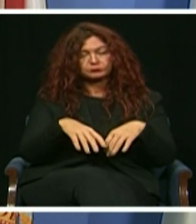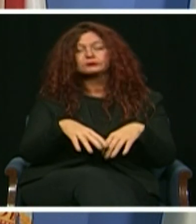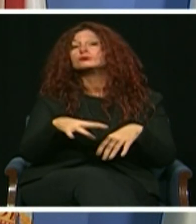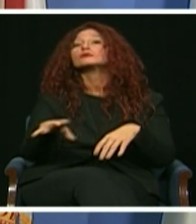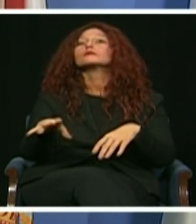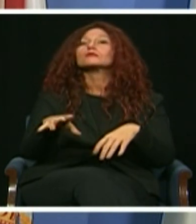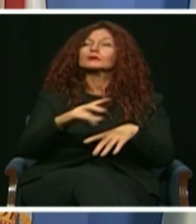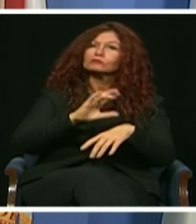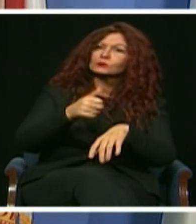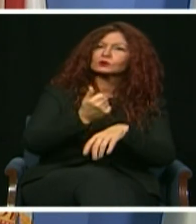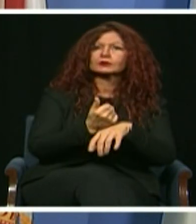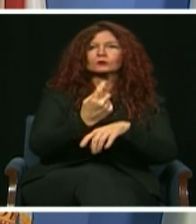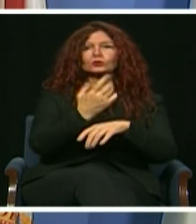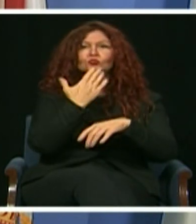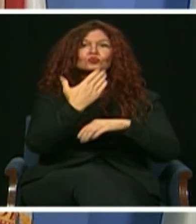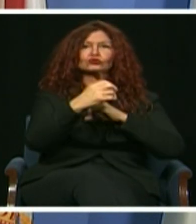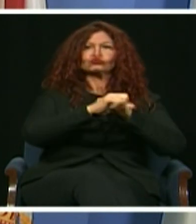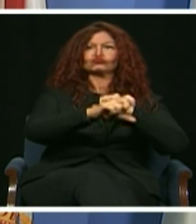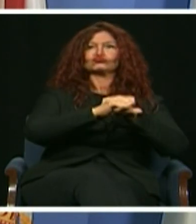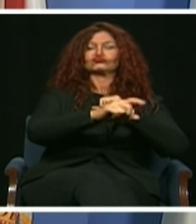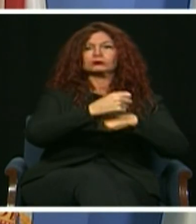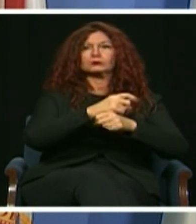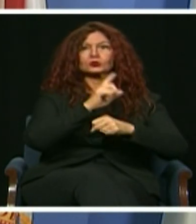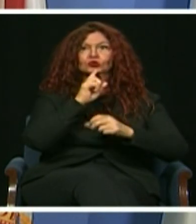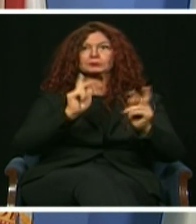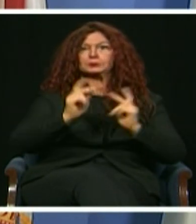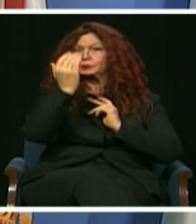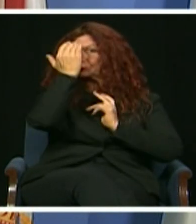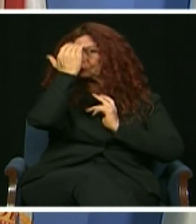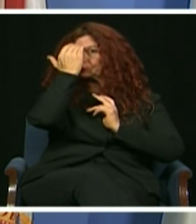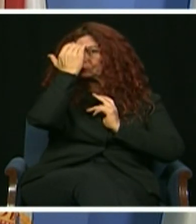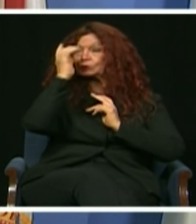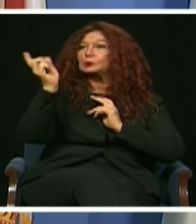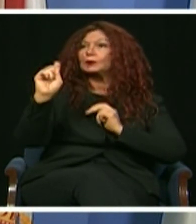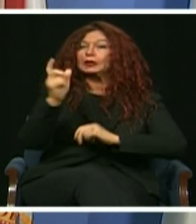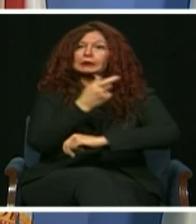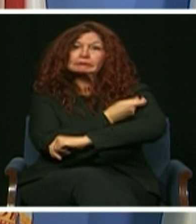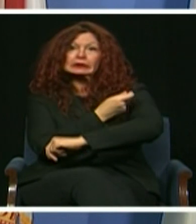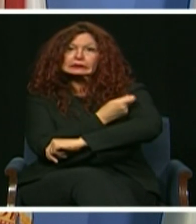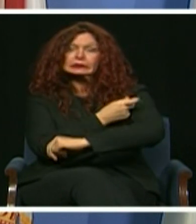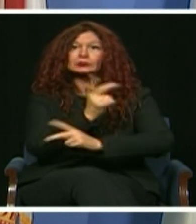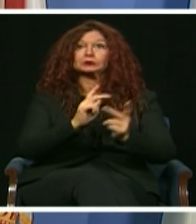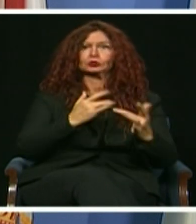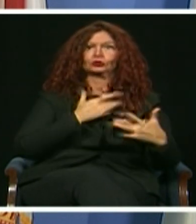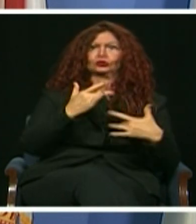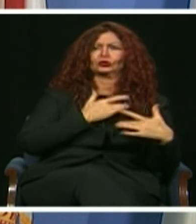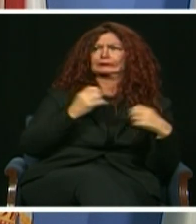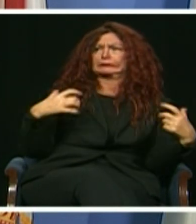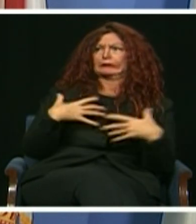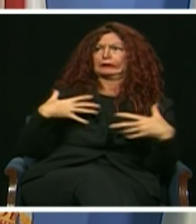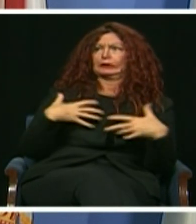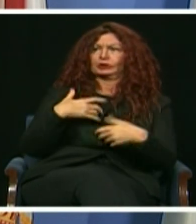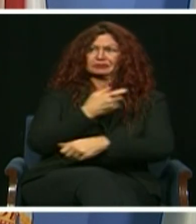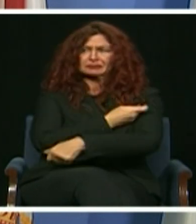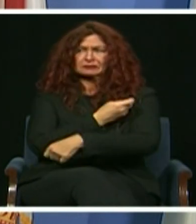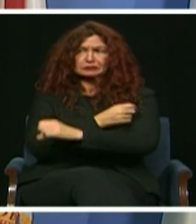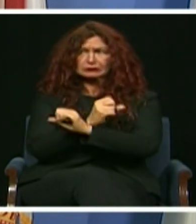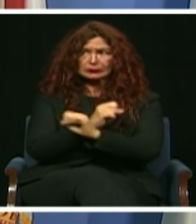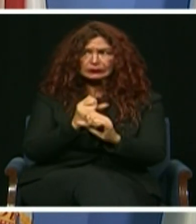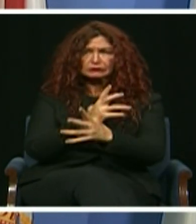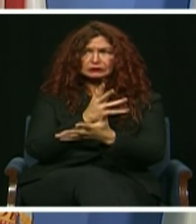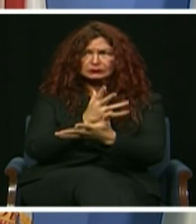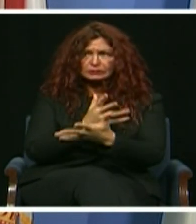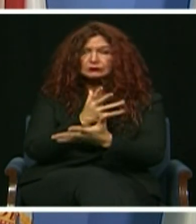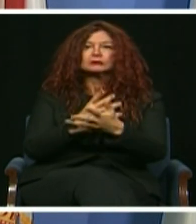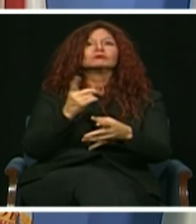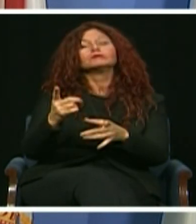underserved communities to listen, answer questions, and seek to educate and inform. We need all our seniors